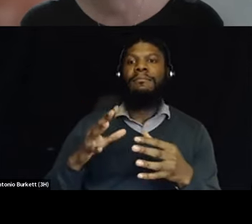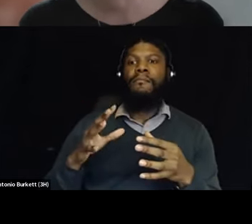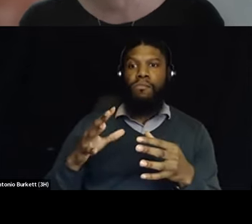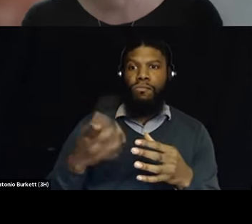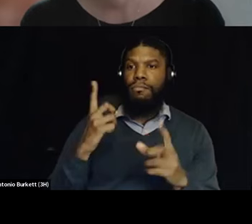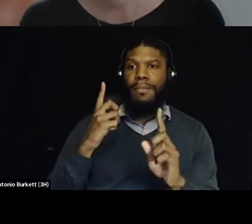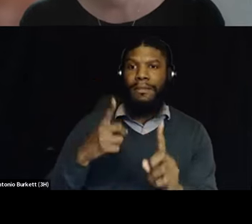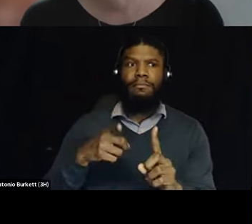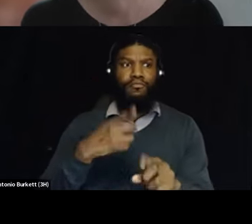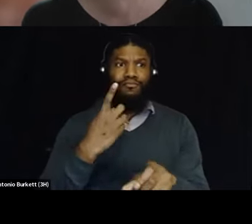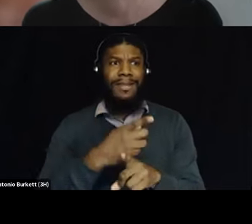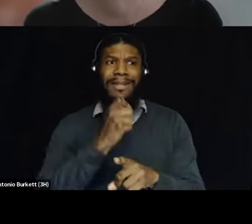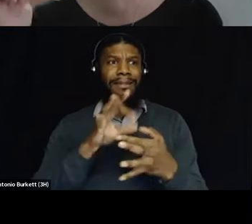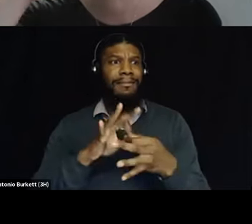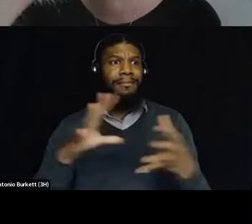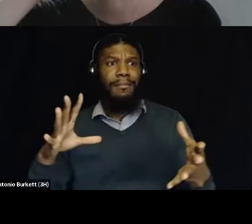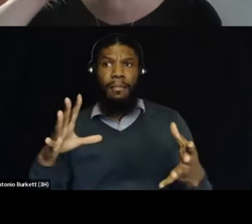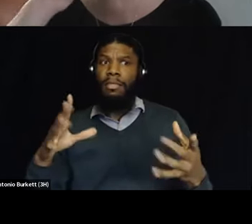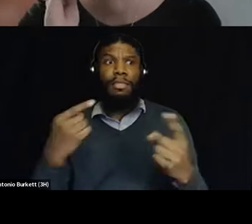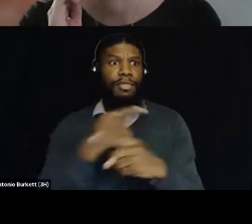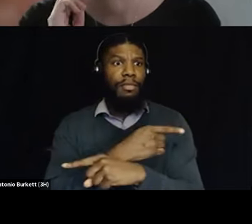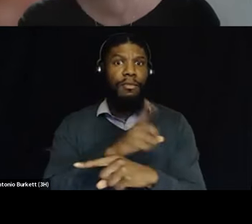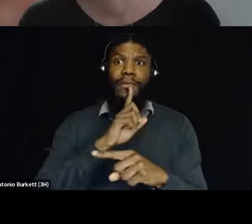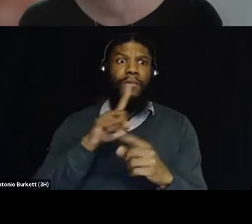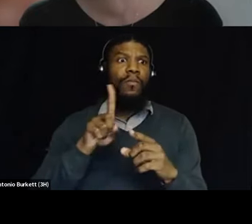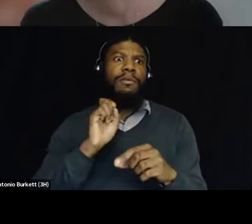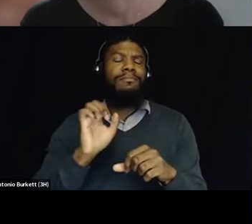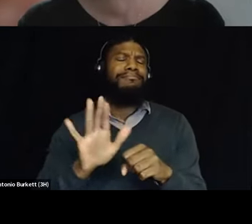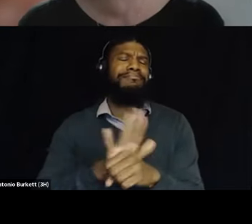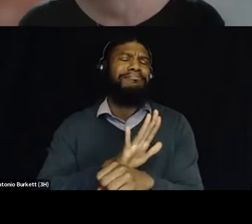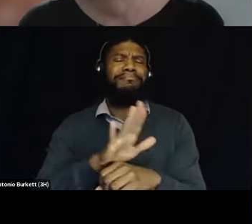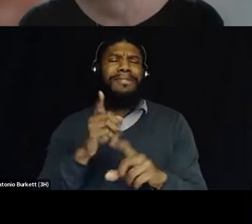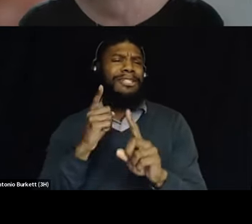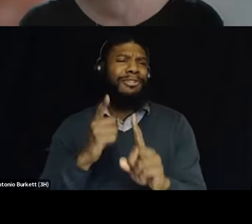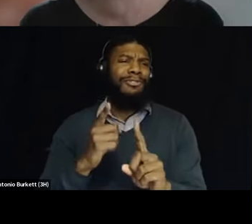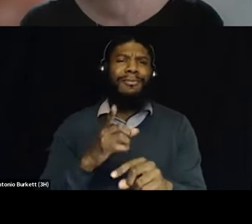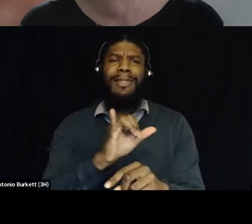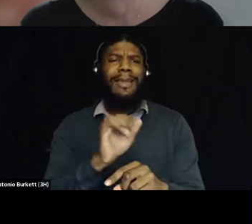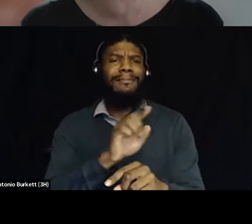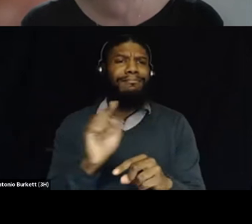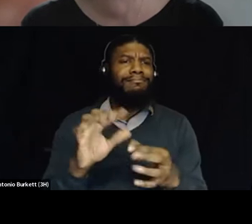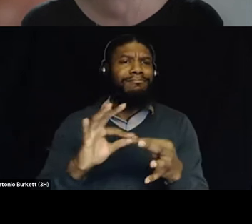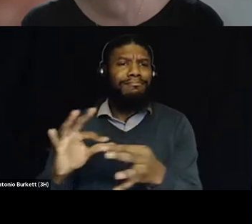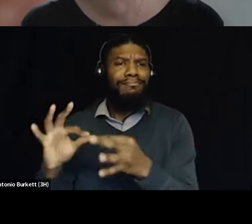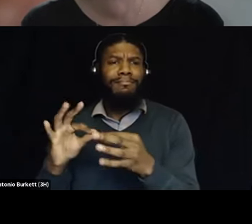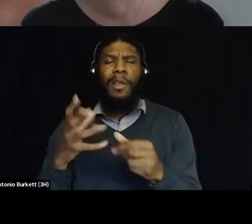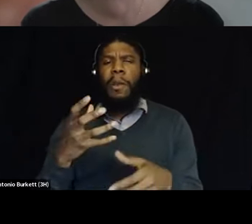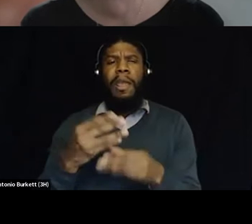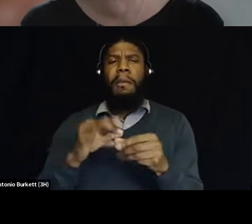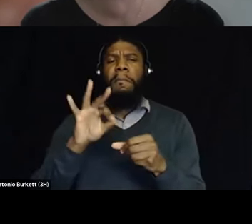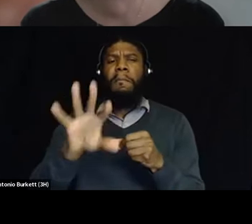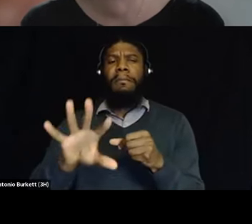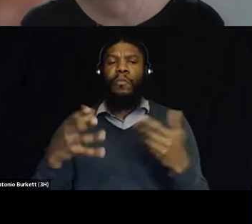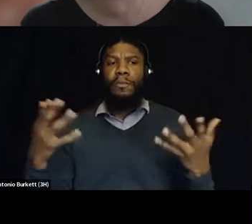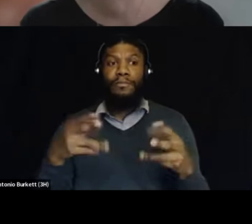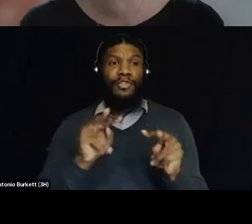not a disconnect it's 100 intentional as folks have been saying and i think the only thing i wanted to kind of add to the conversation is surveillance is